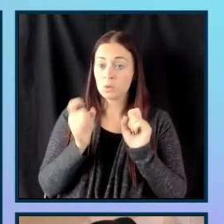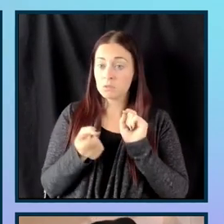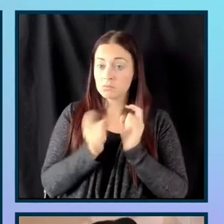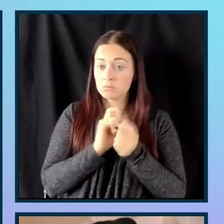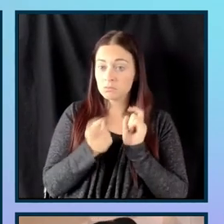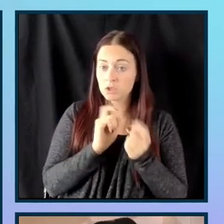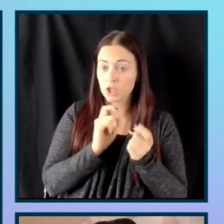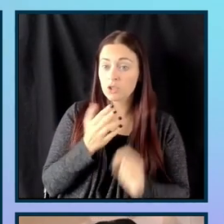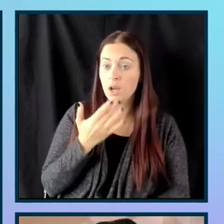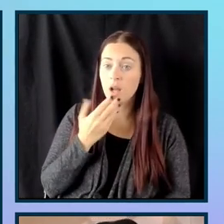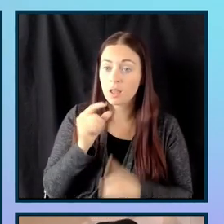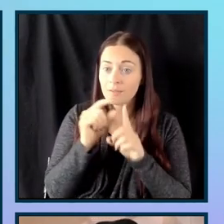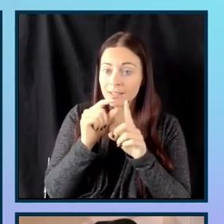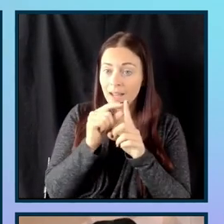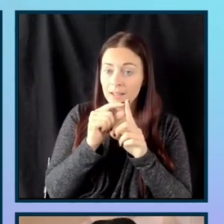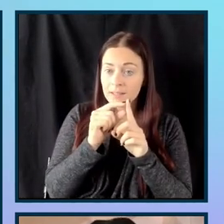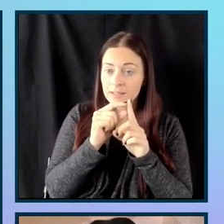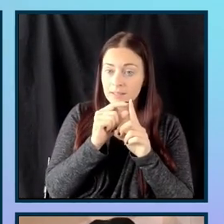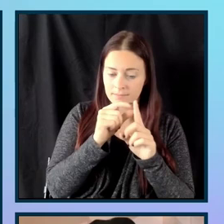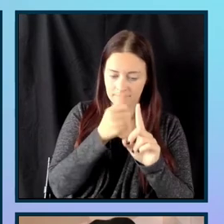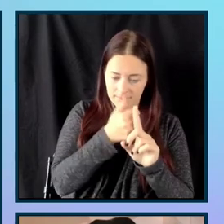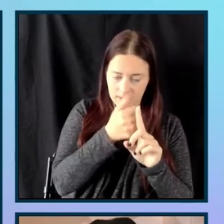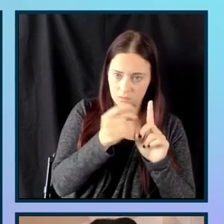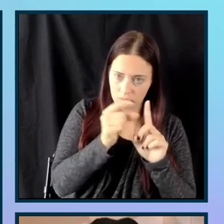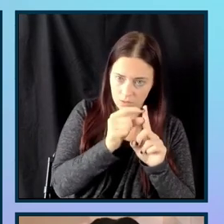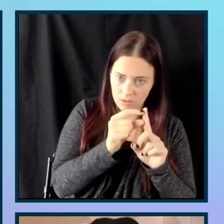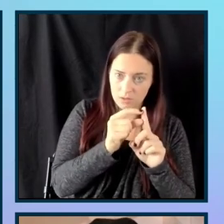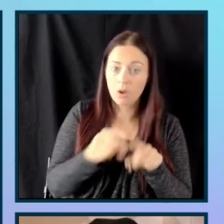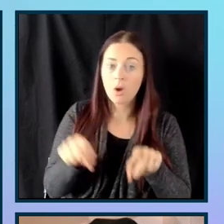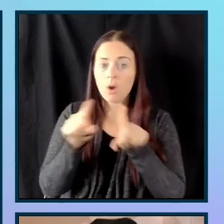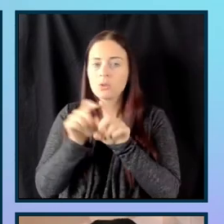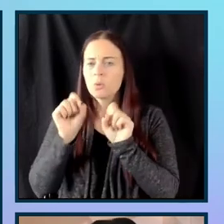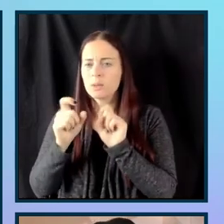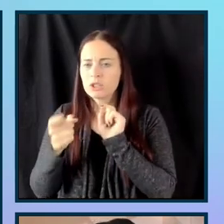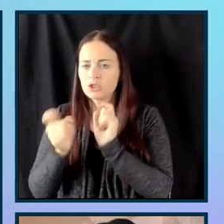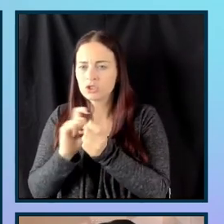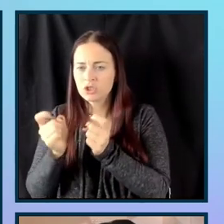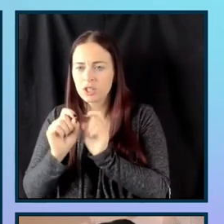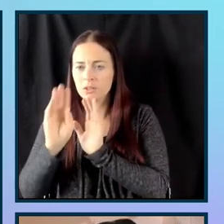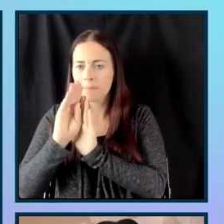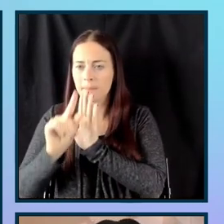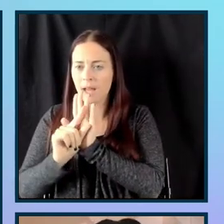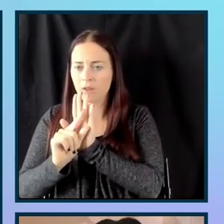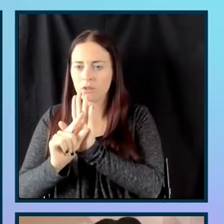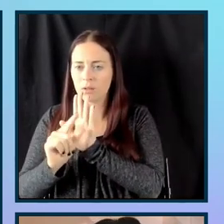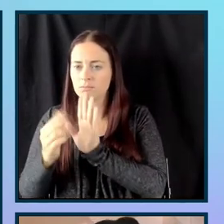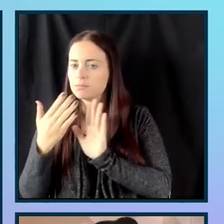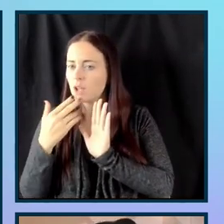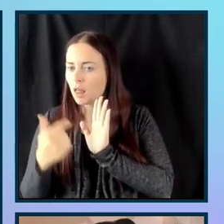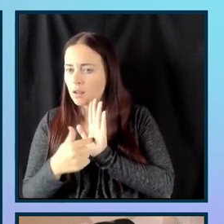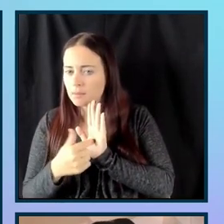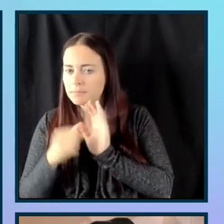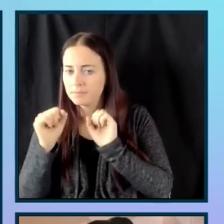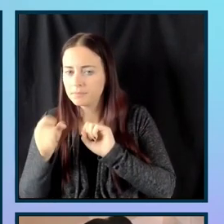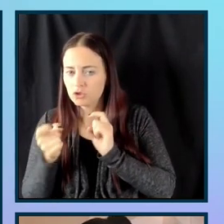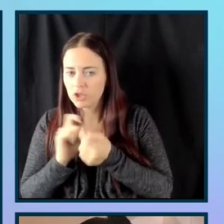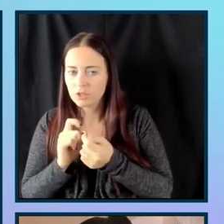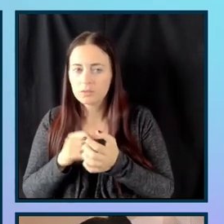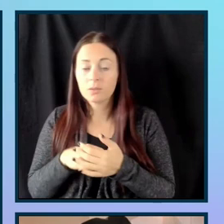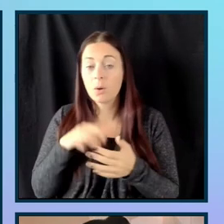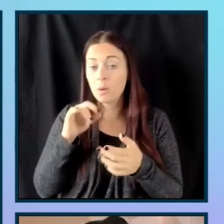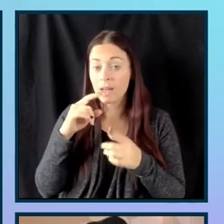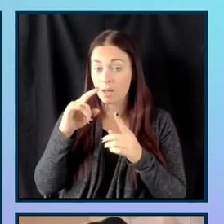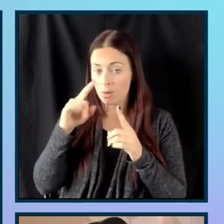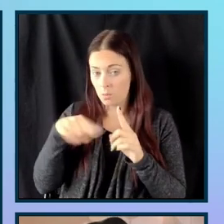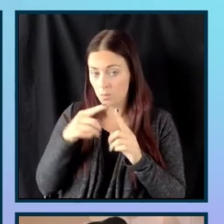and also the background color for our test. And as you can see, as I update some of this, we actually, if you